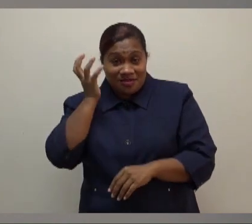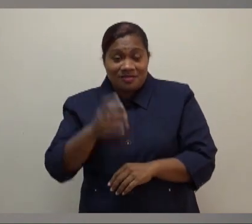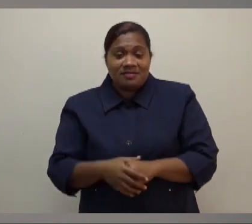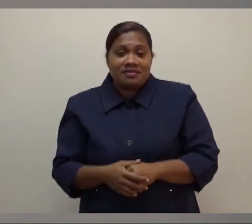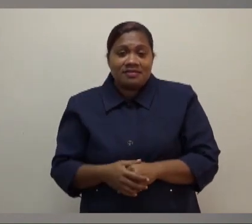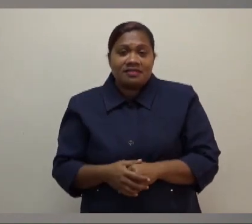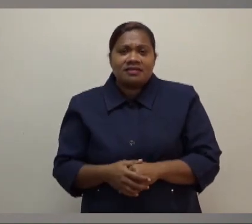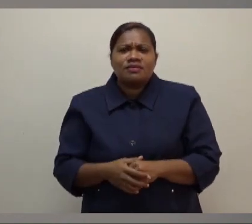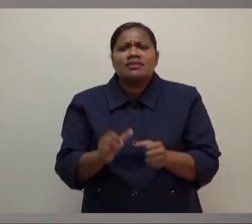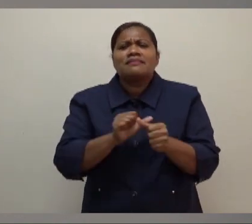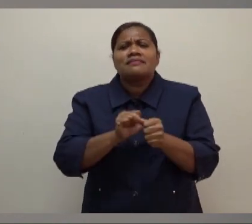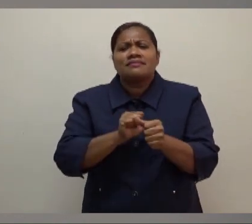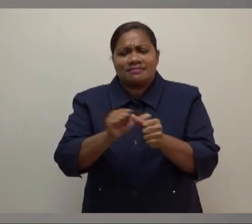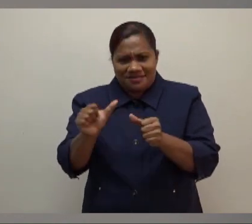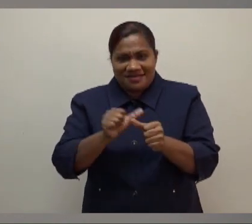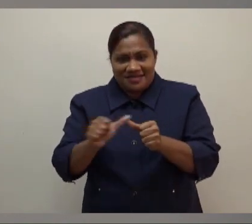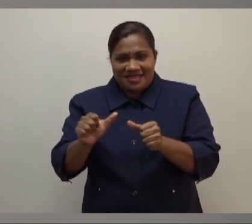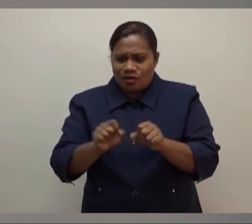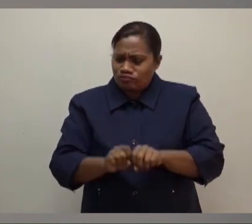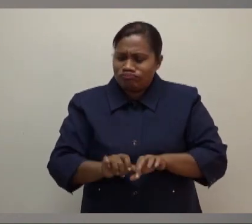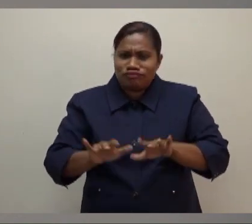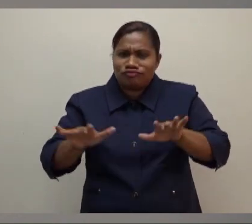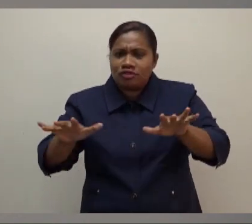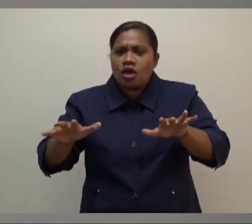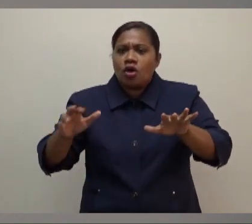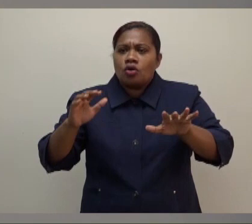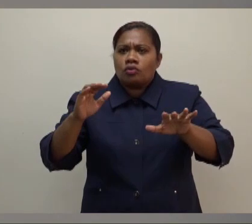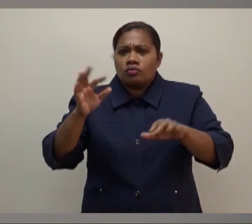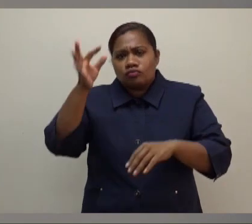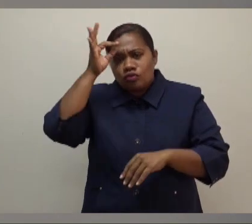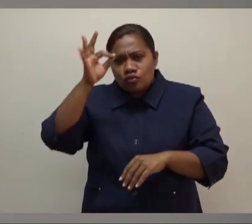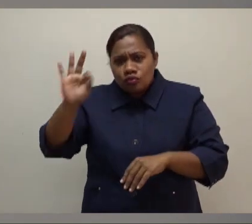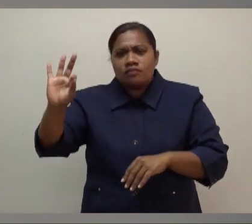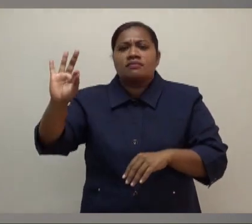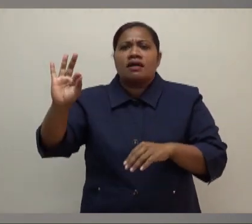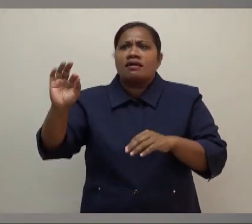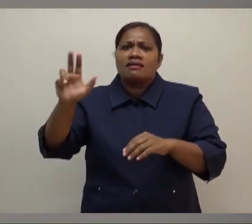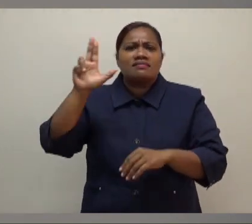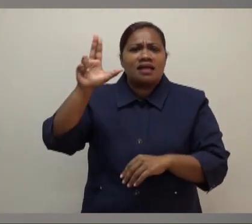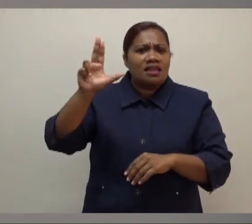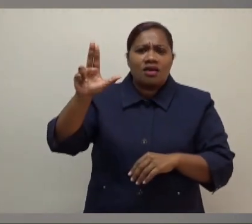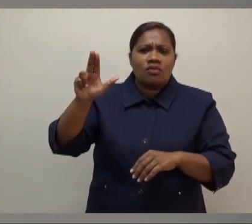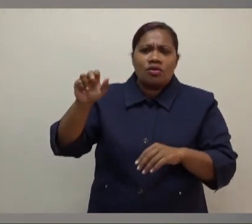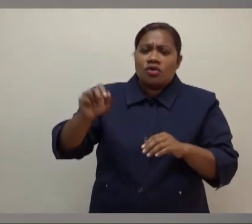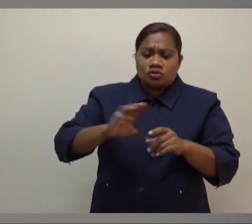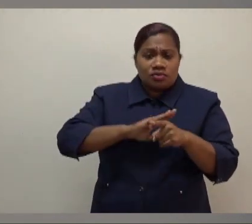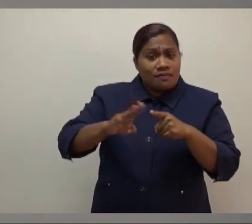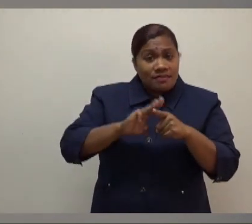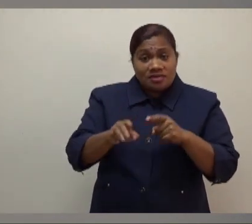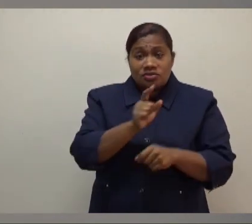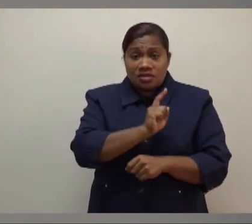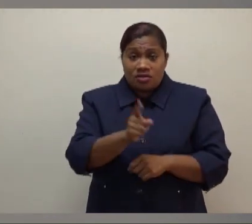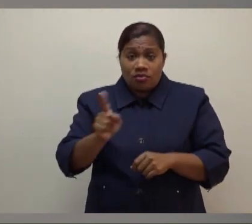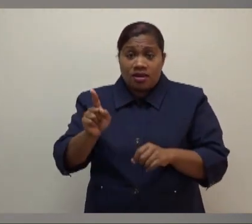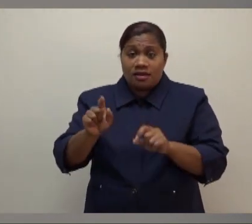better over water. They go all the way to Rotoma, the Kumbia, Southern Lago, etc. So all the warnings, all the different messages are given through the